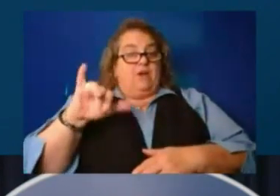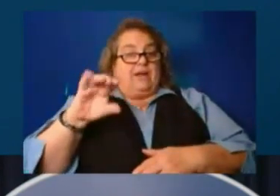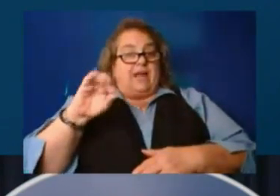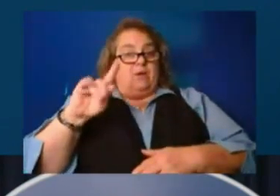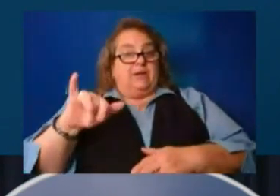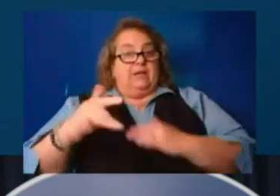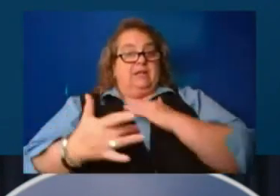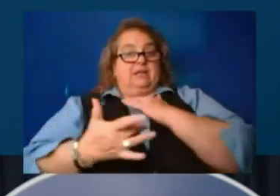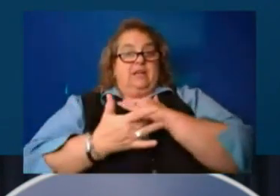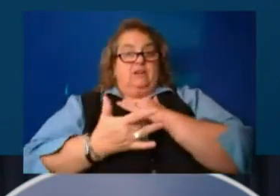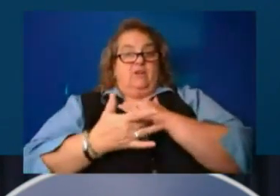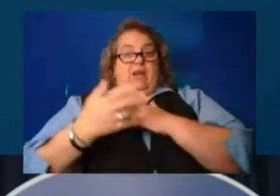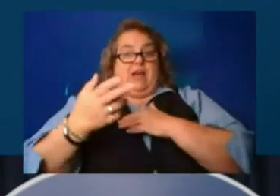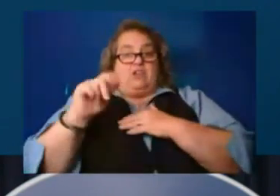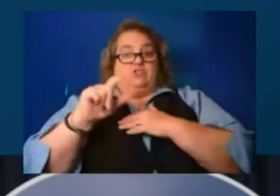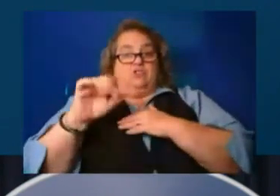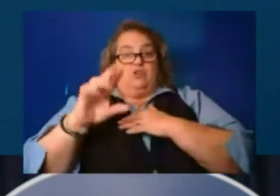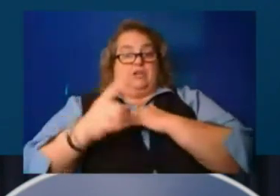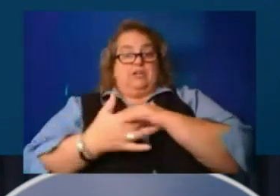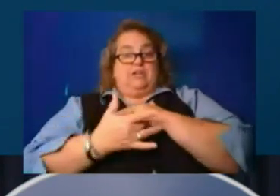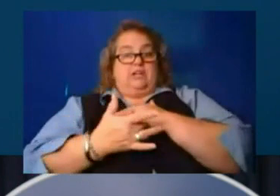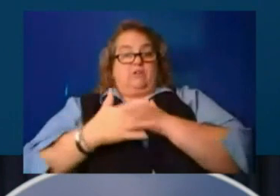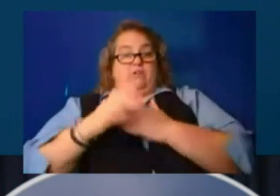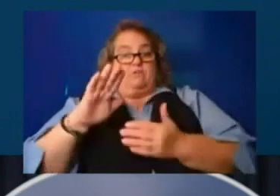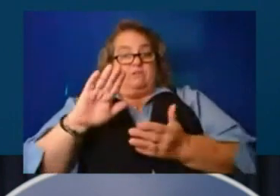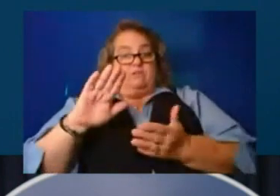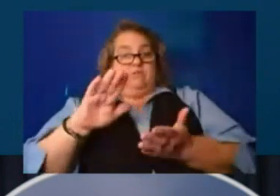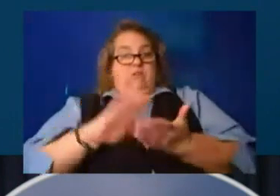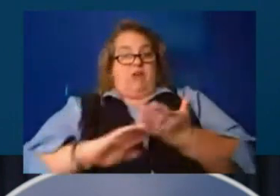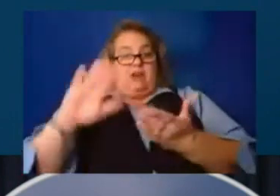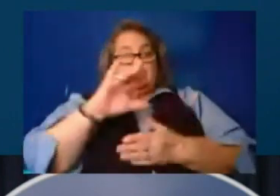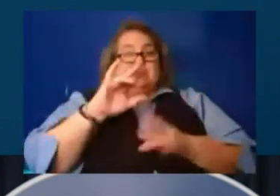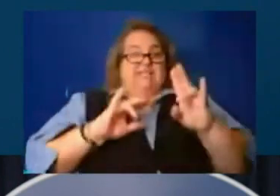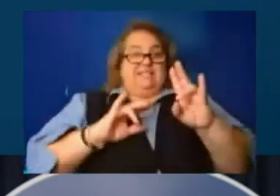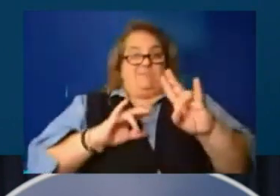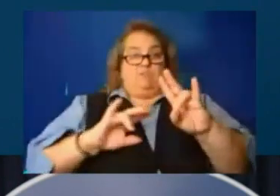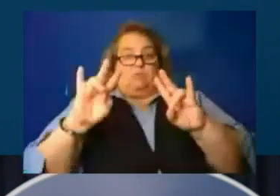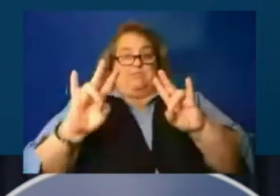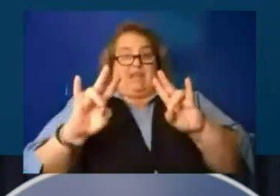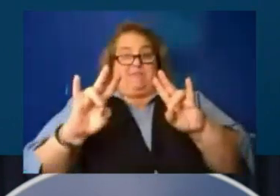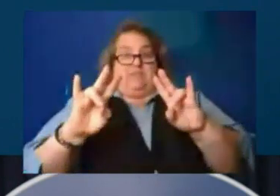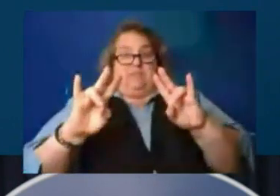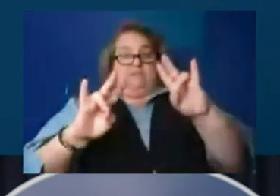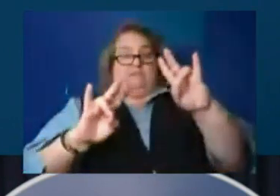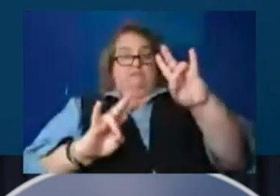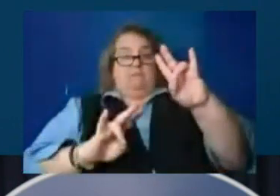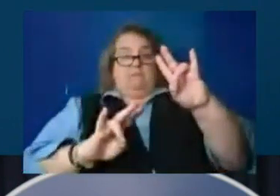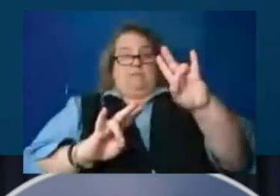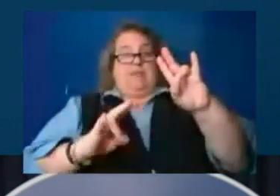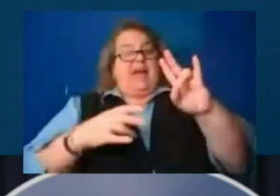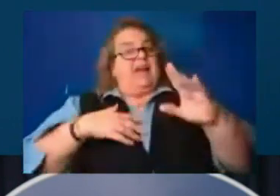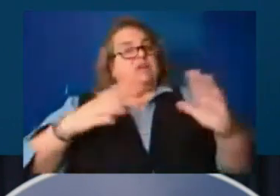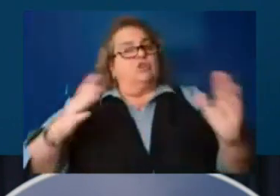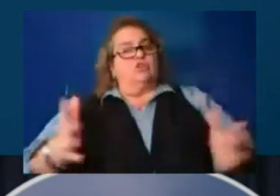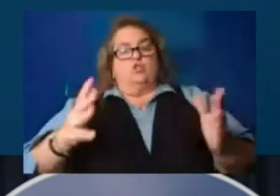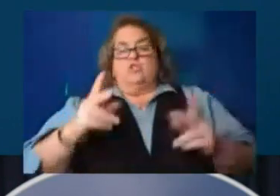to 7 p.m. I would strongly encourage people because this is a tougher process than it should be to actually go in and talk to someone.